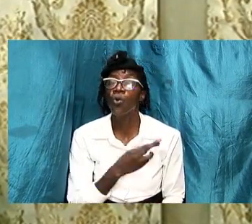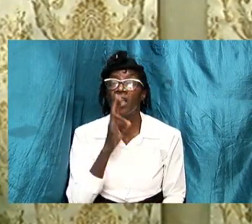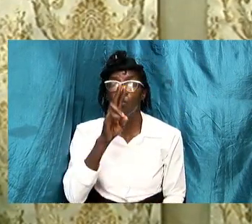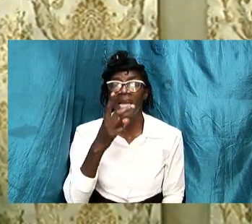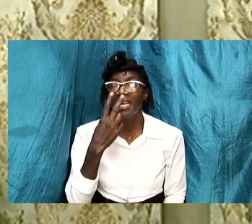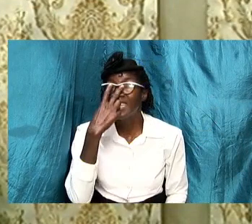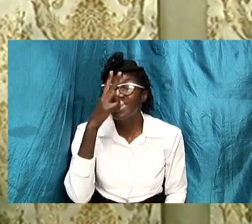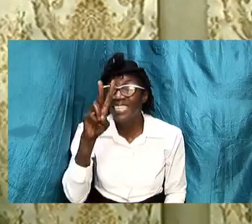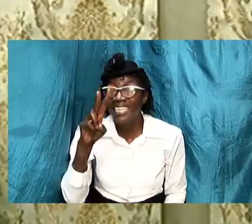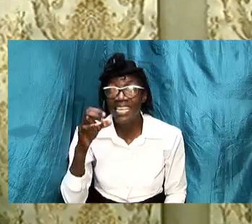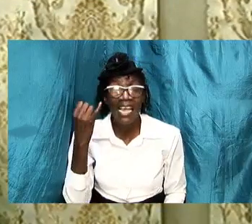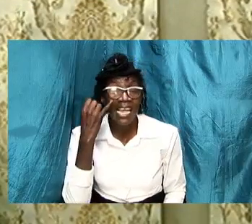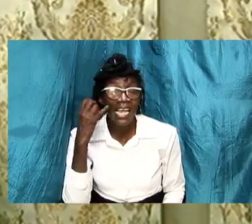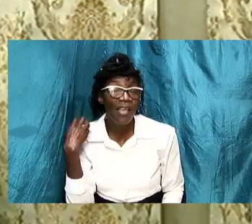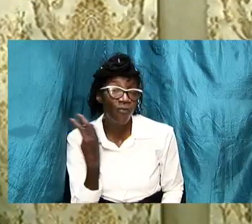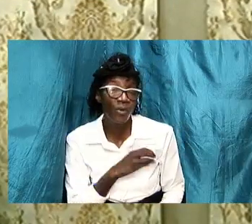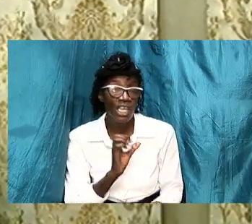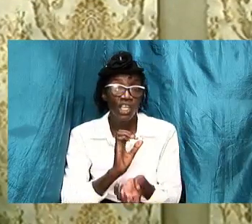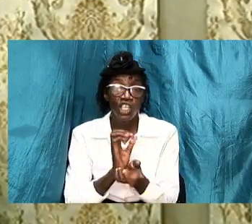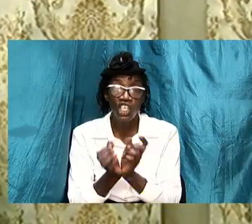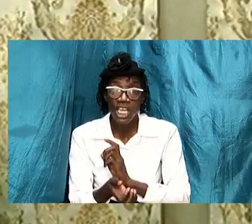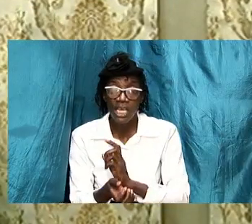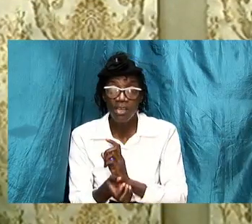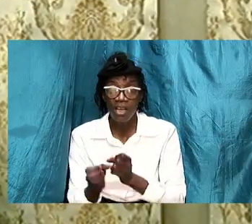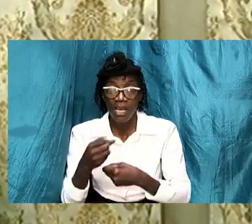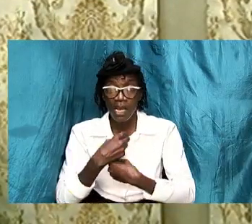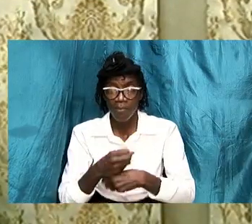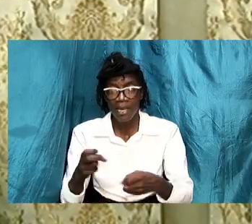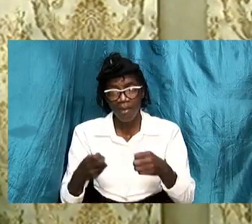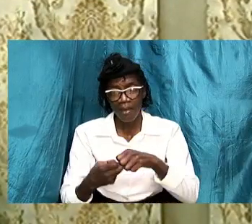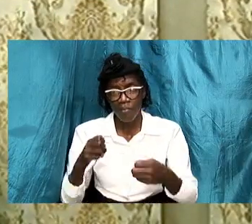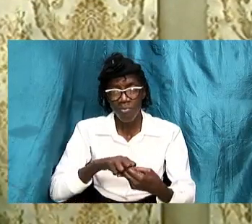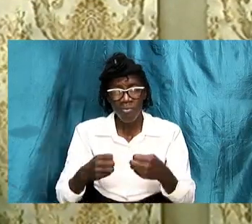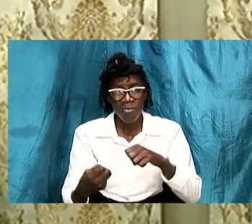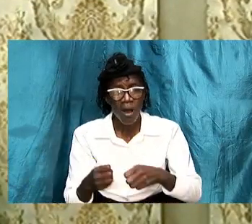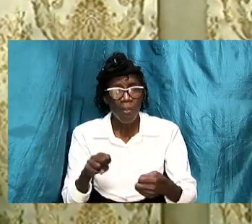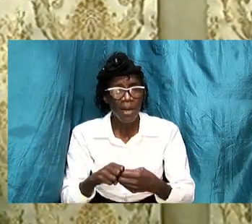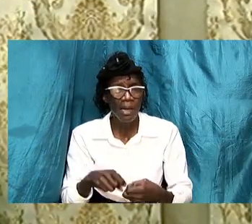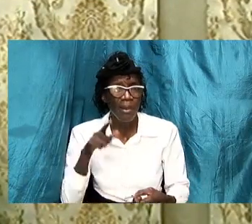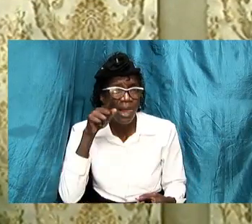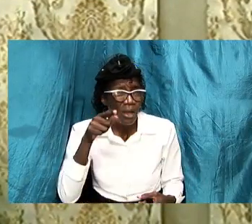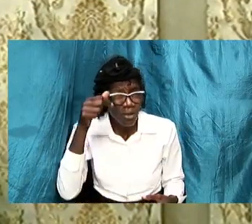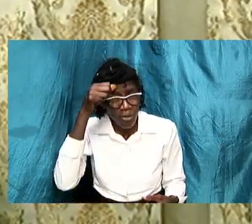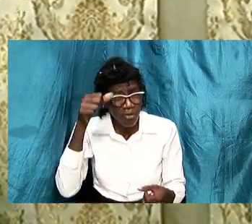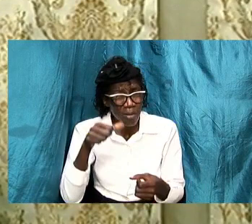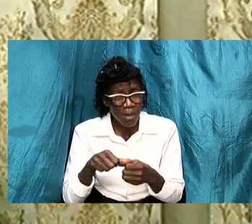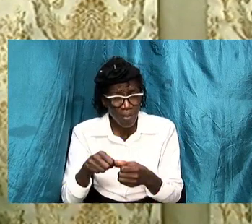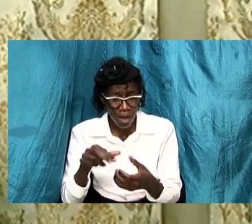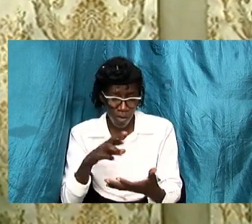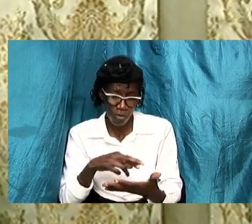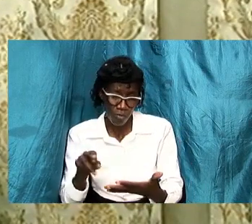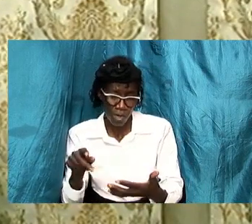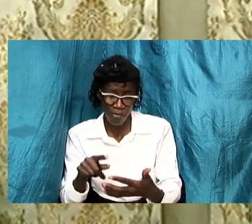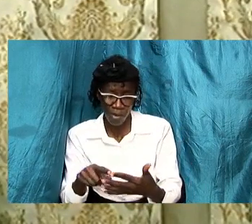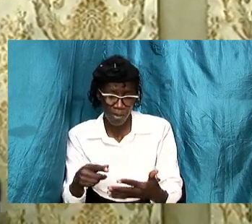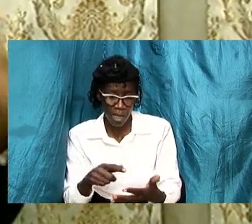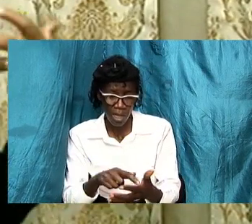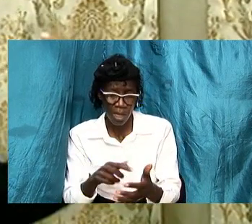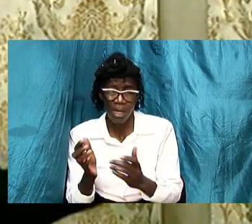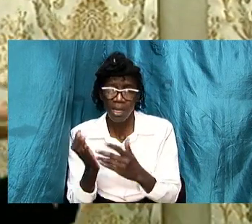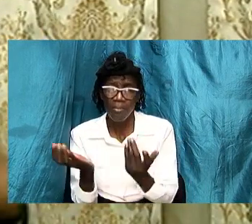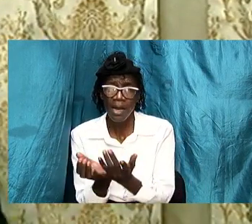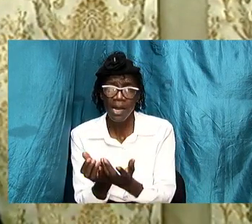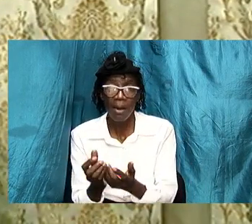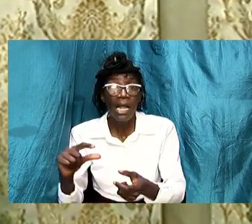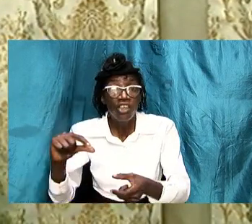change this thing it causes a problem you remember we read from the book of genesis i will not go